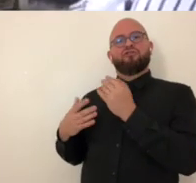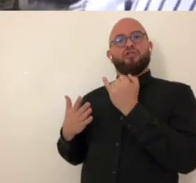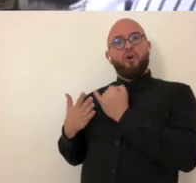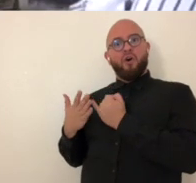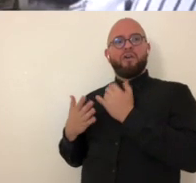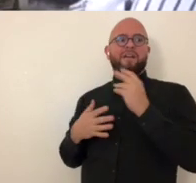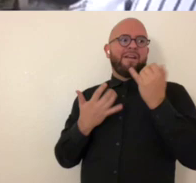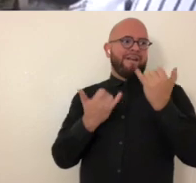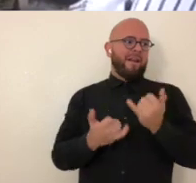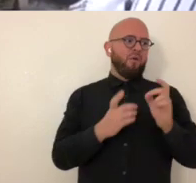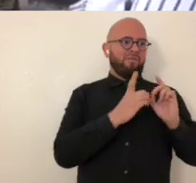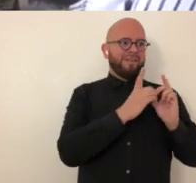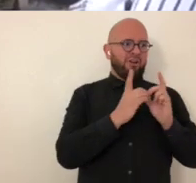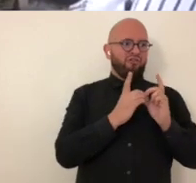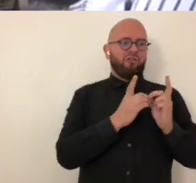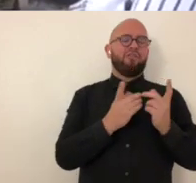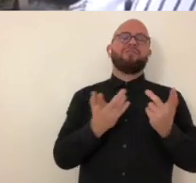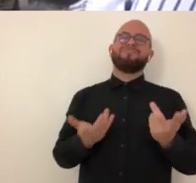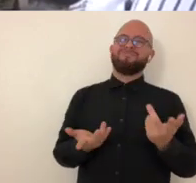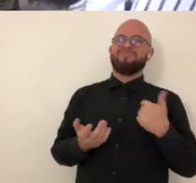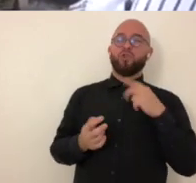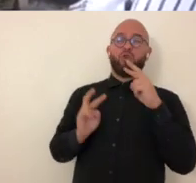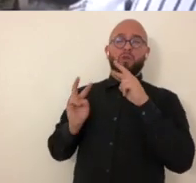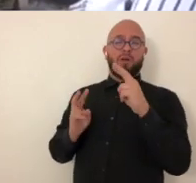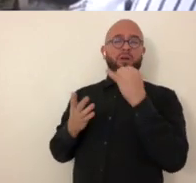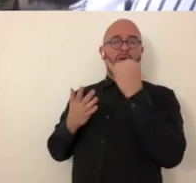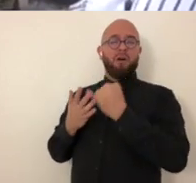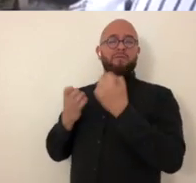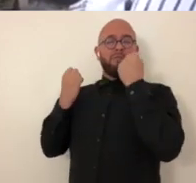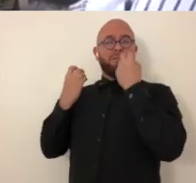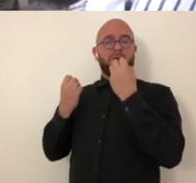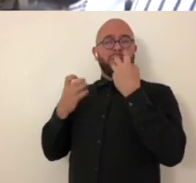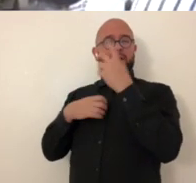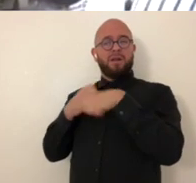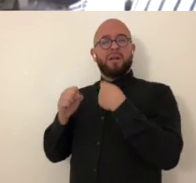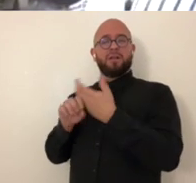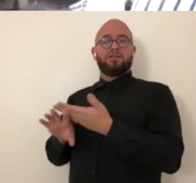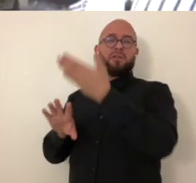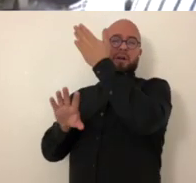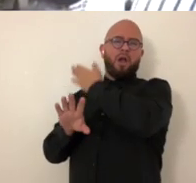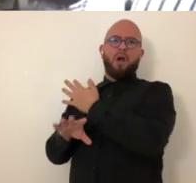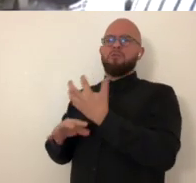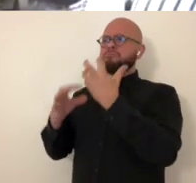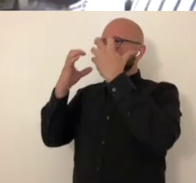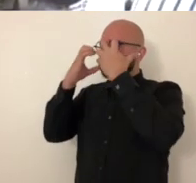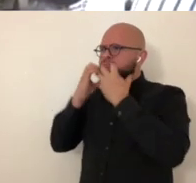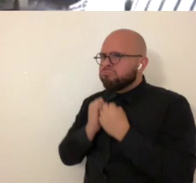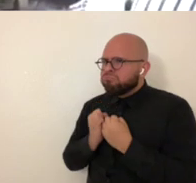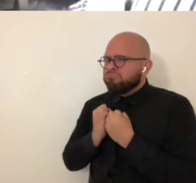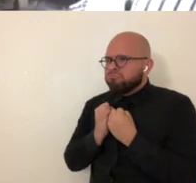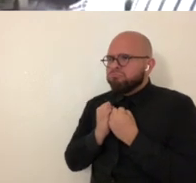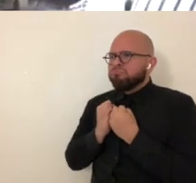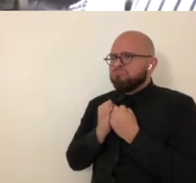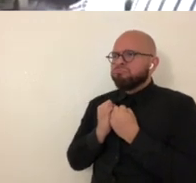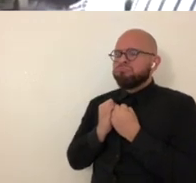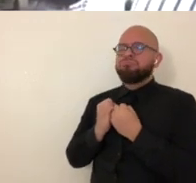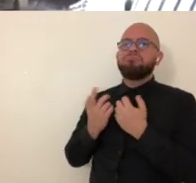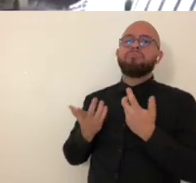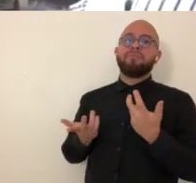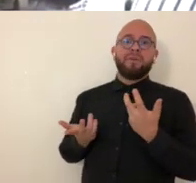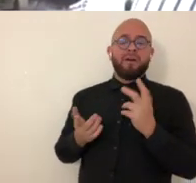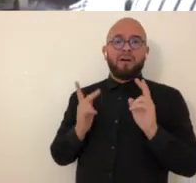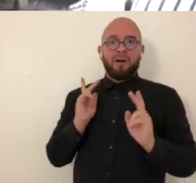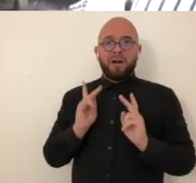that's that's the the blend between the traditional art space and the digital space there's that you know you look at art from hundreds of years ago and it